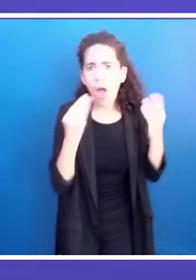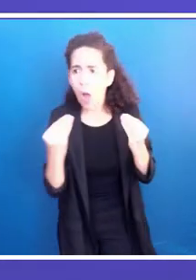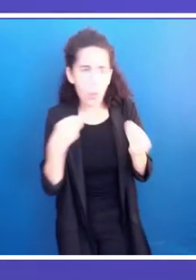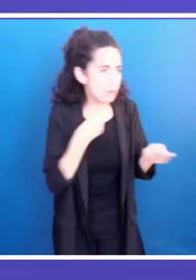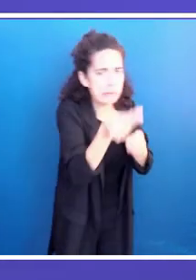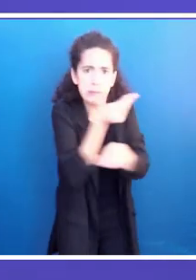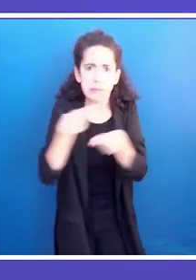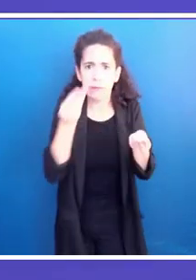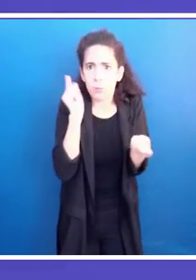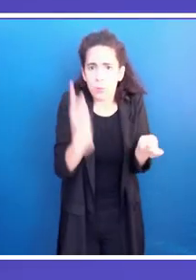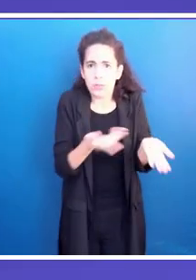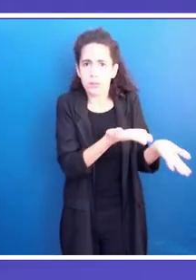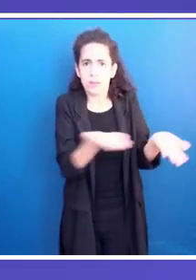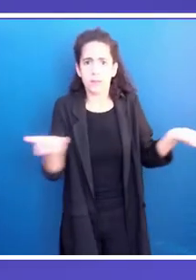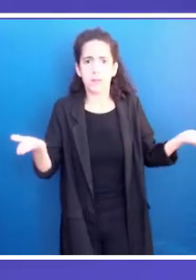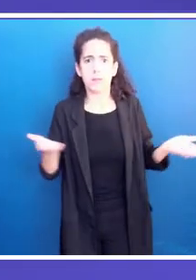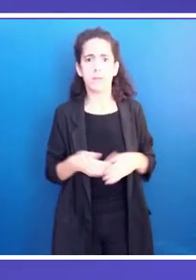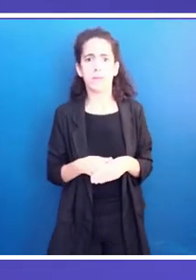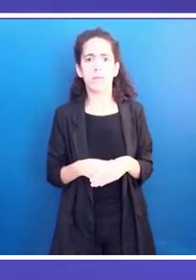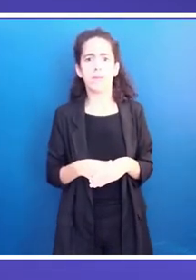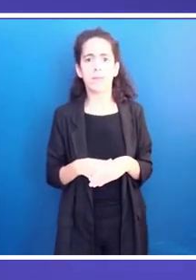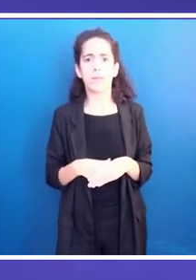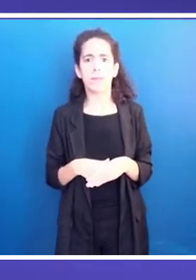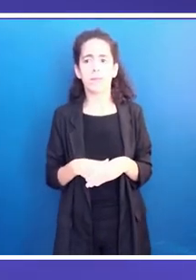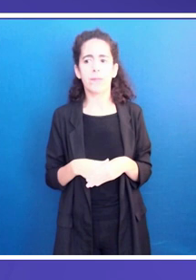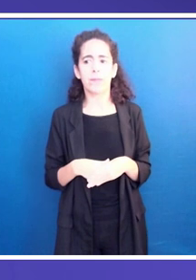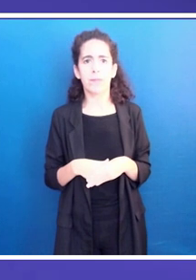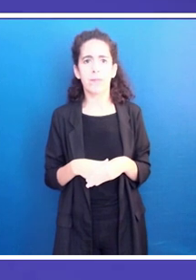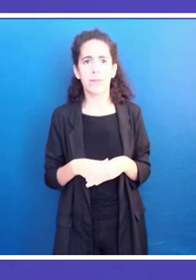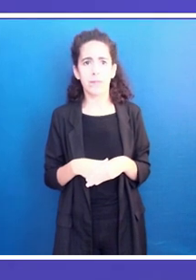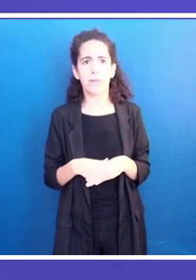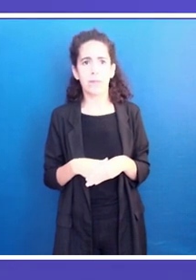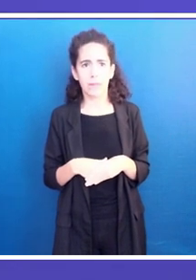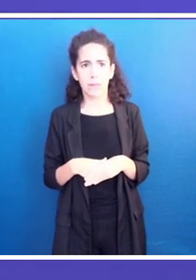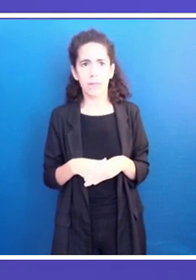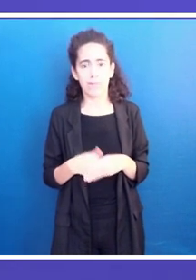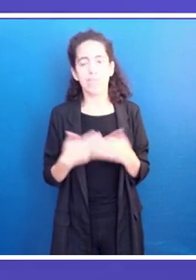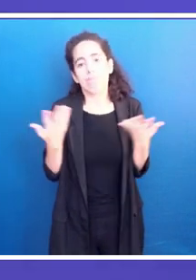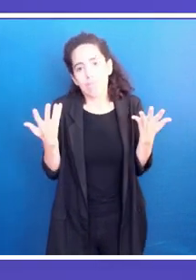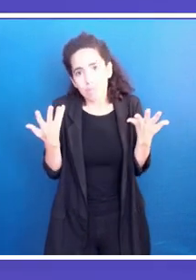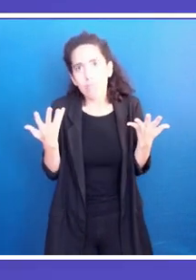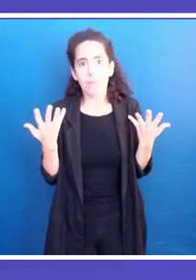we have been newly elected, but there is this willingness to work together.